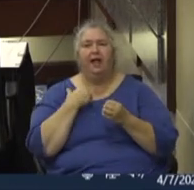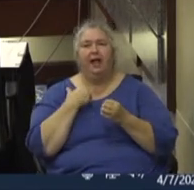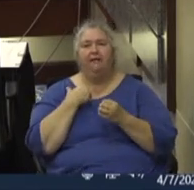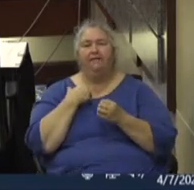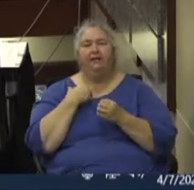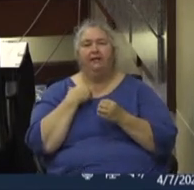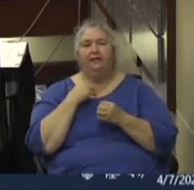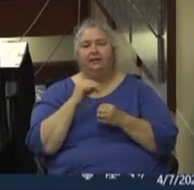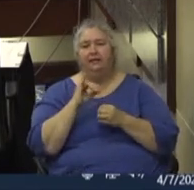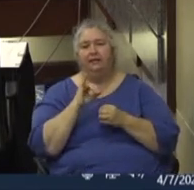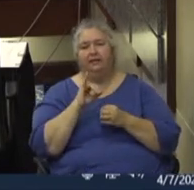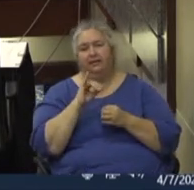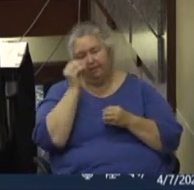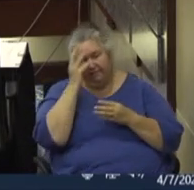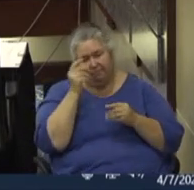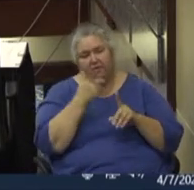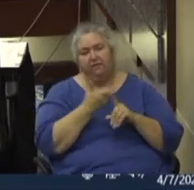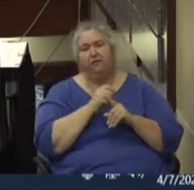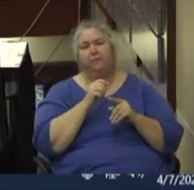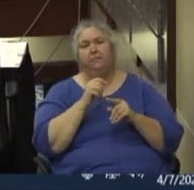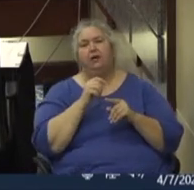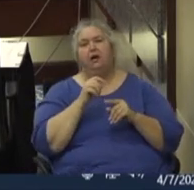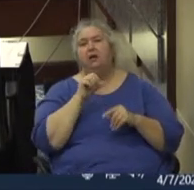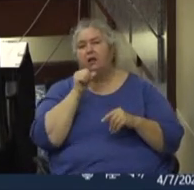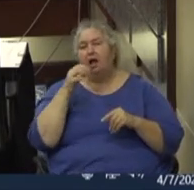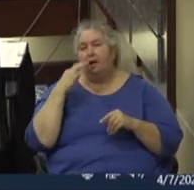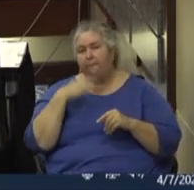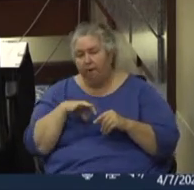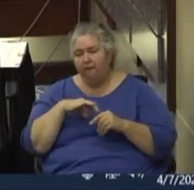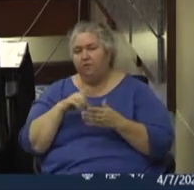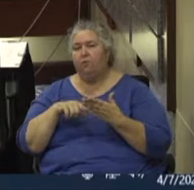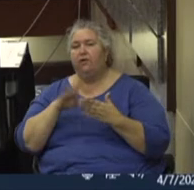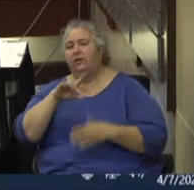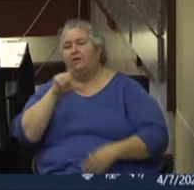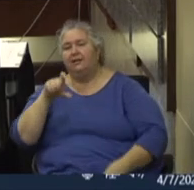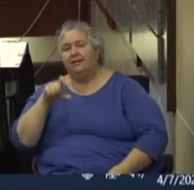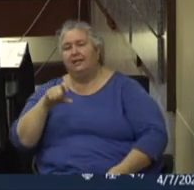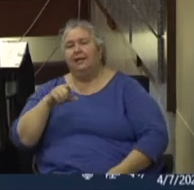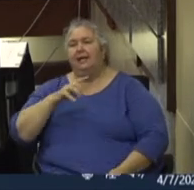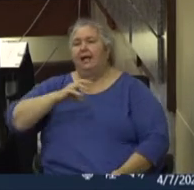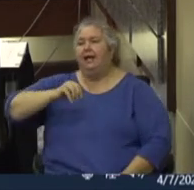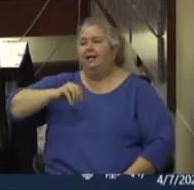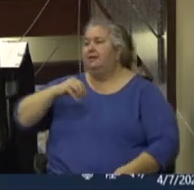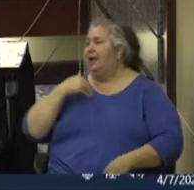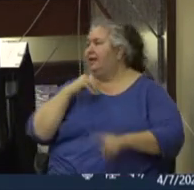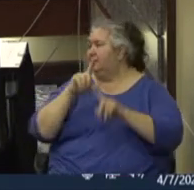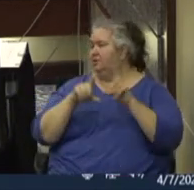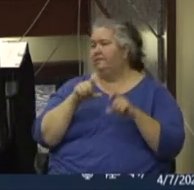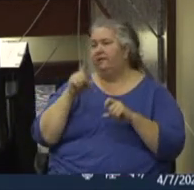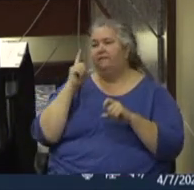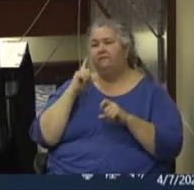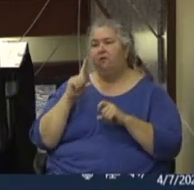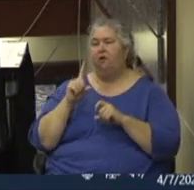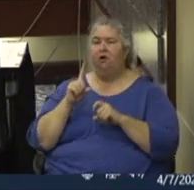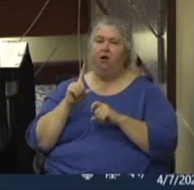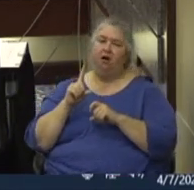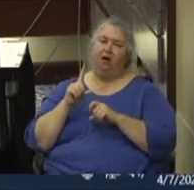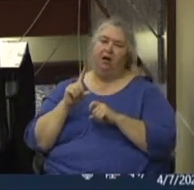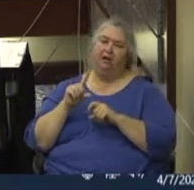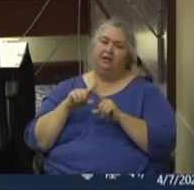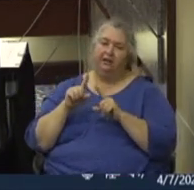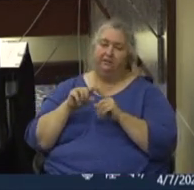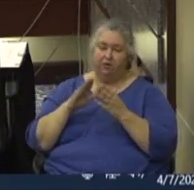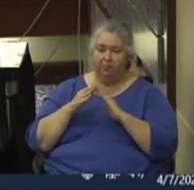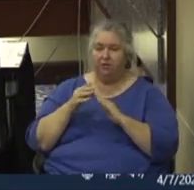community about where their needs were. Also, we did a second survey for the faith community to hear some of their